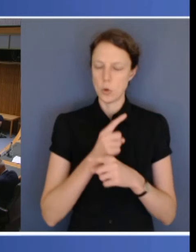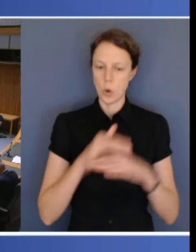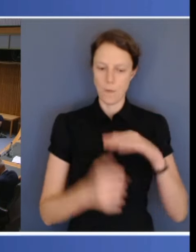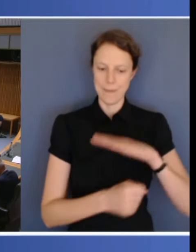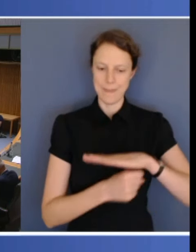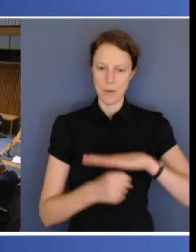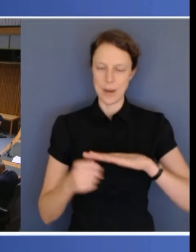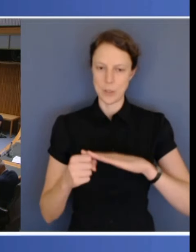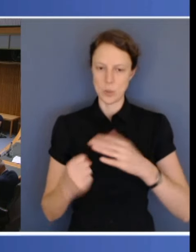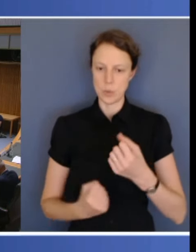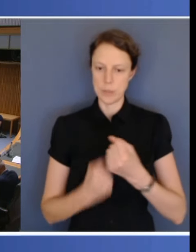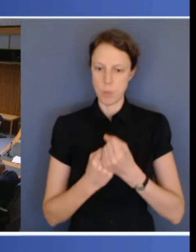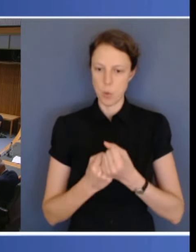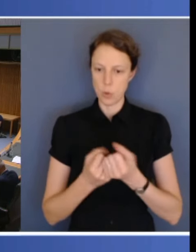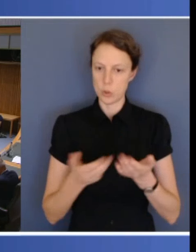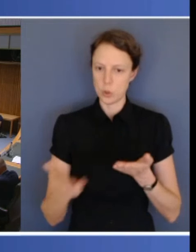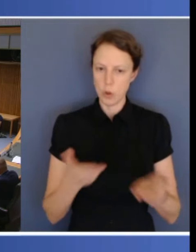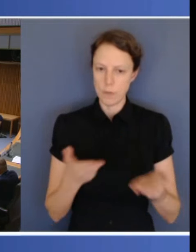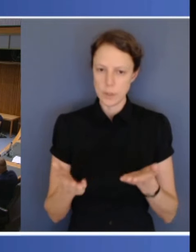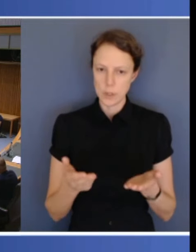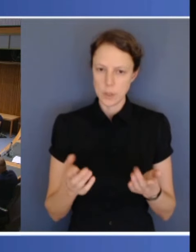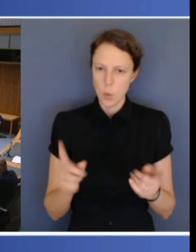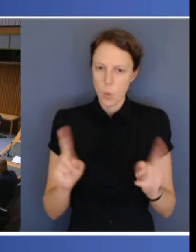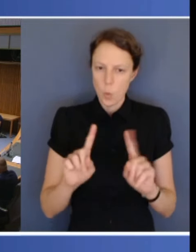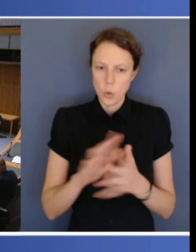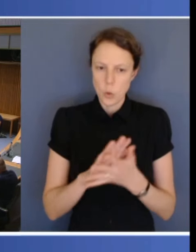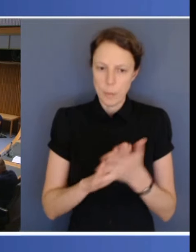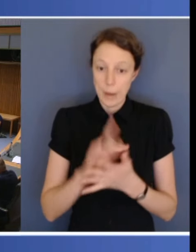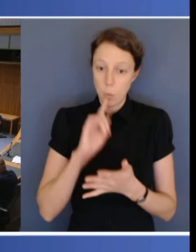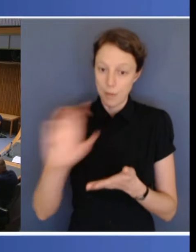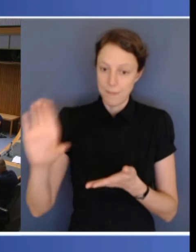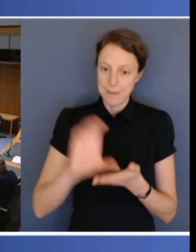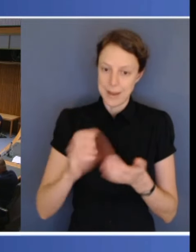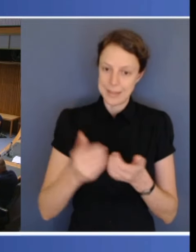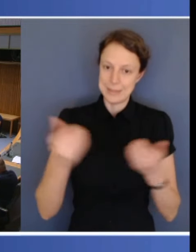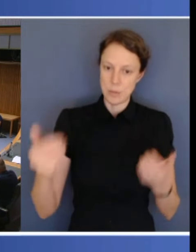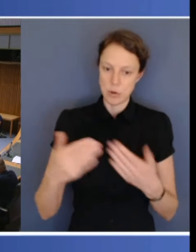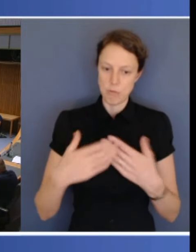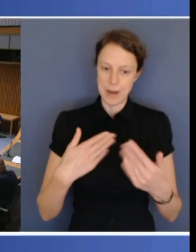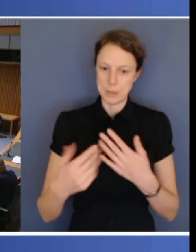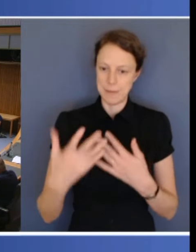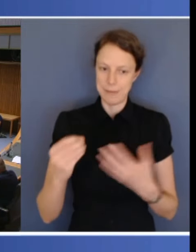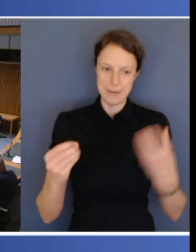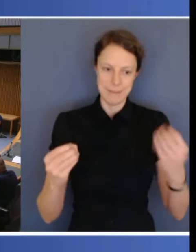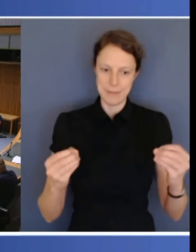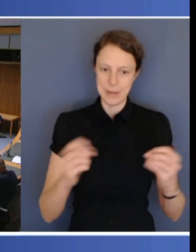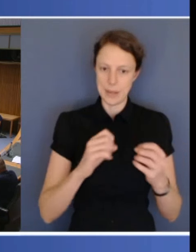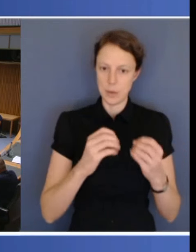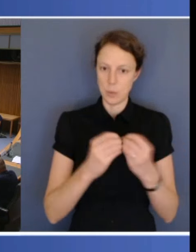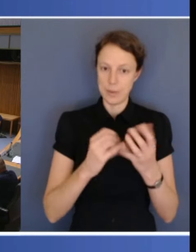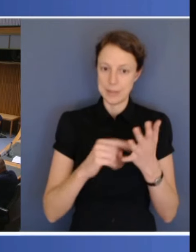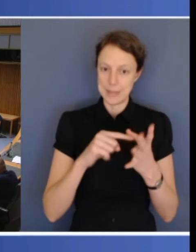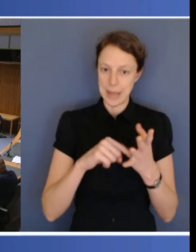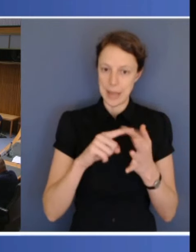you saying they'll be hived off from the NDIS and funded under a separate arrangement, a 50-50 arrangement with the states using schools and childcare centres,